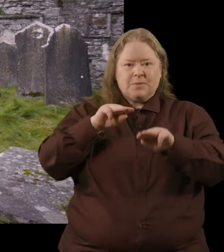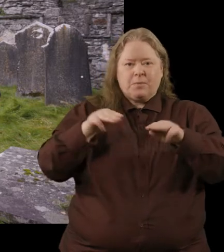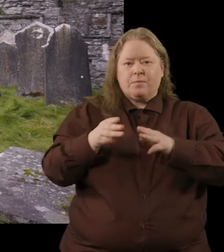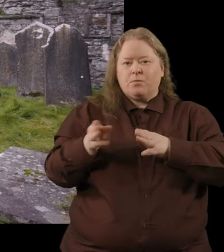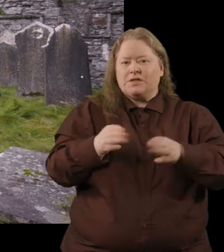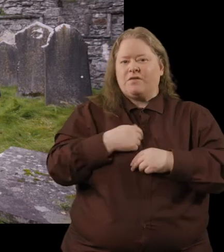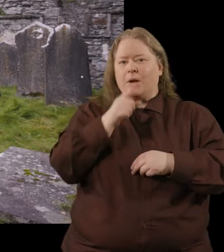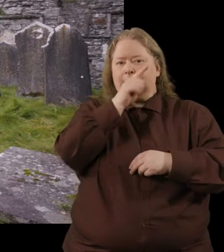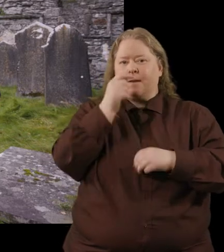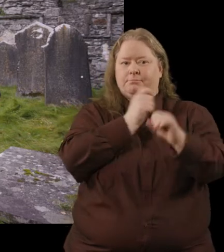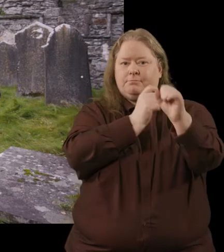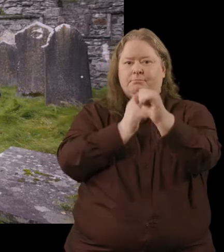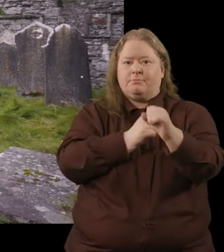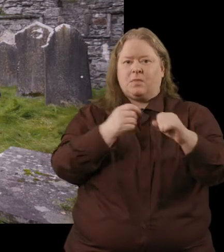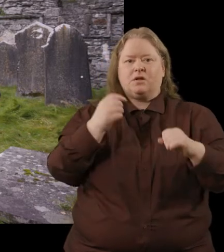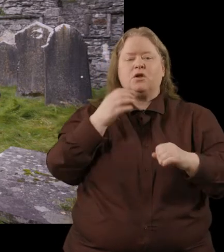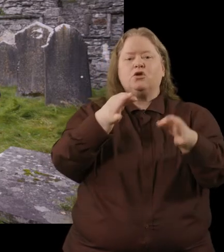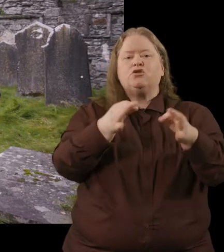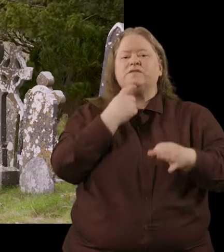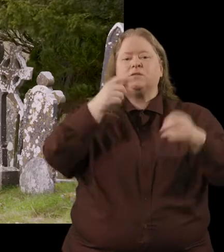having our names inscribed on the gravestones